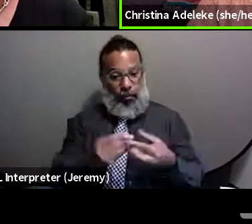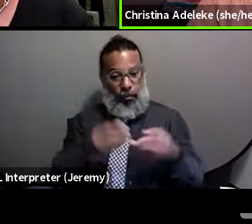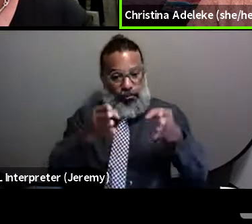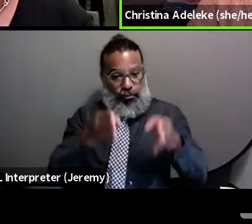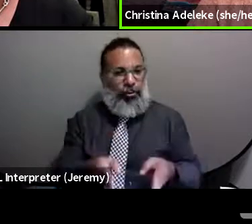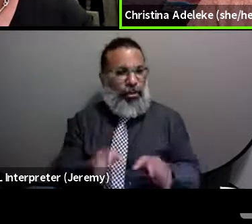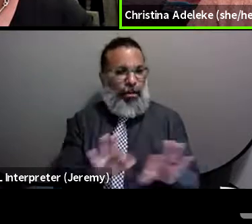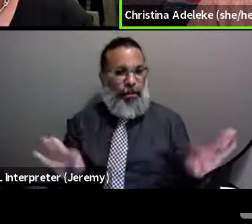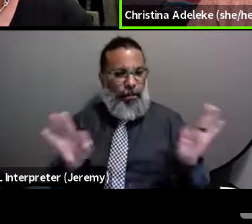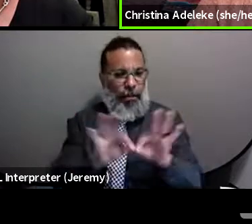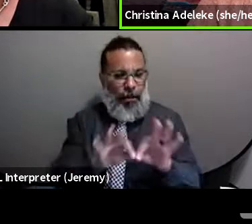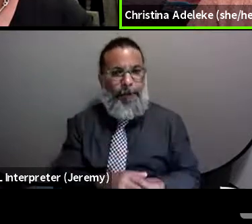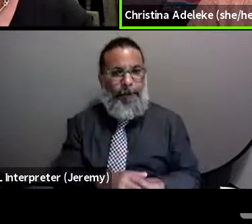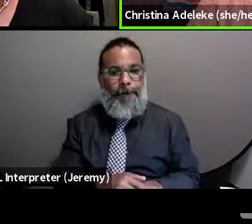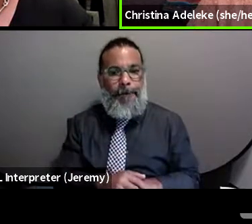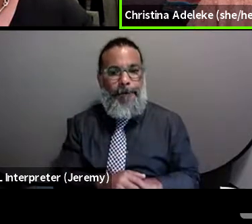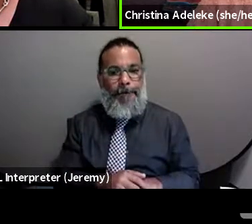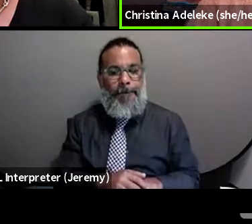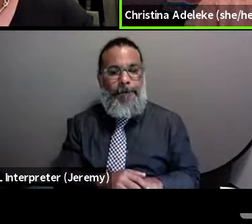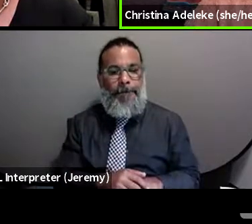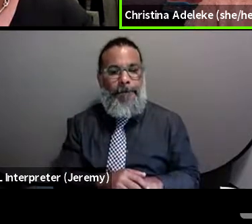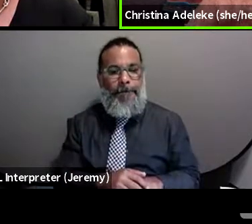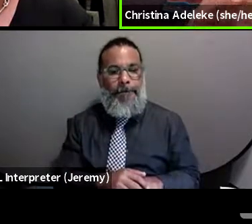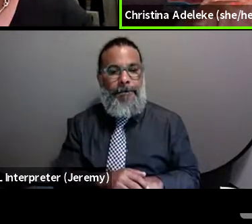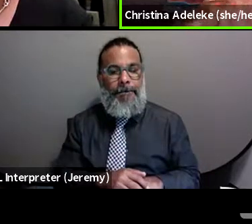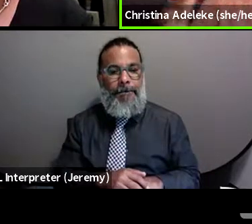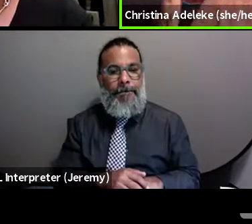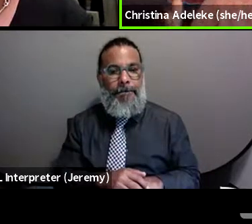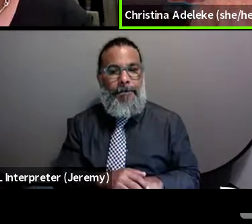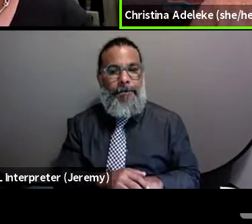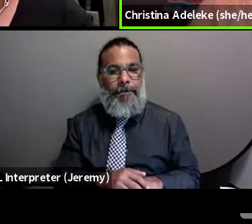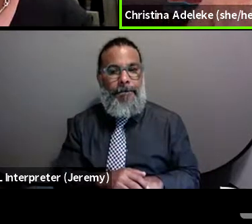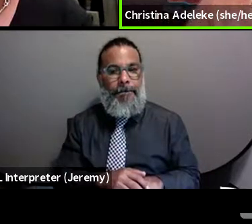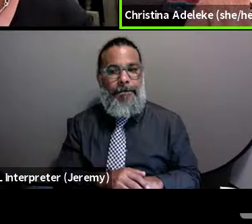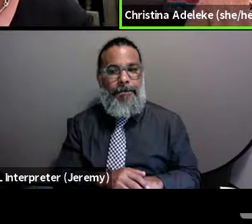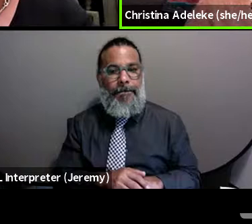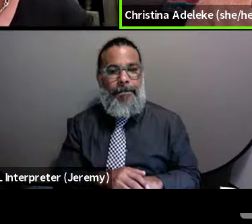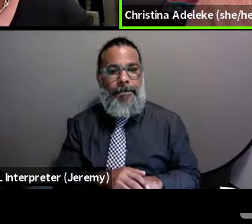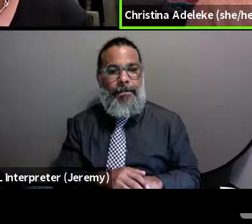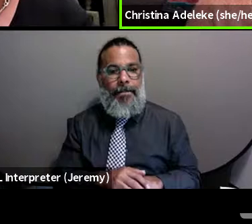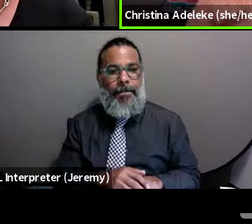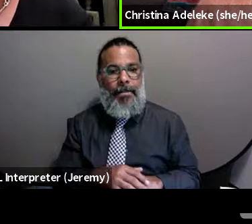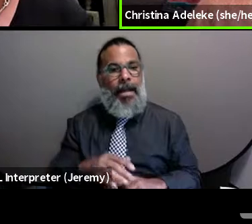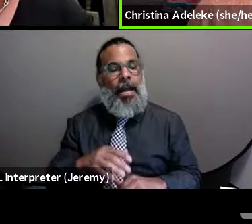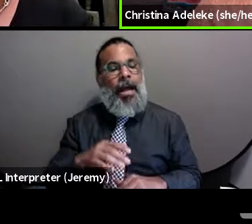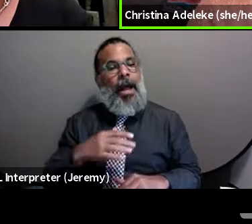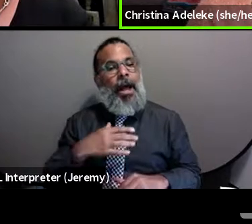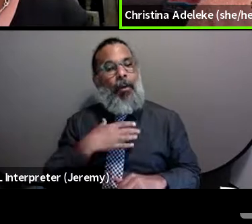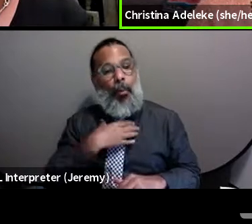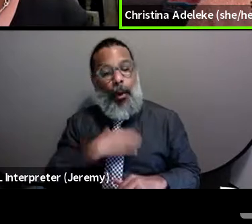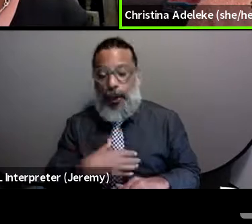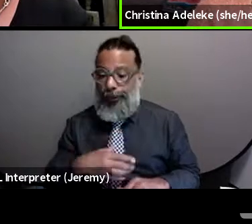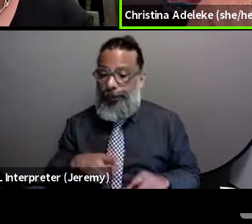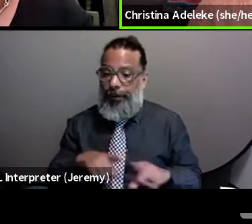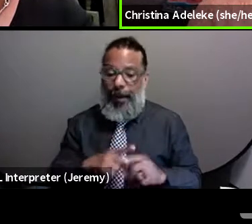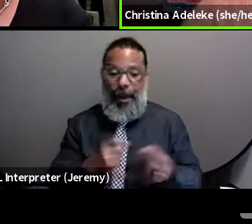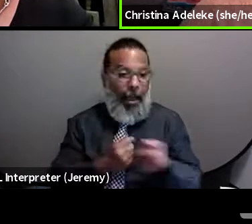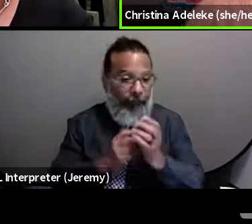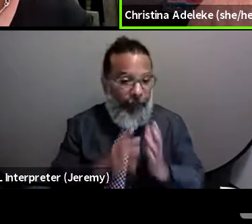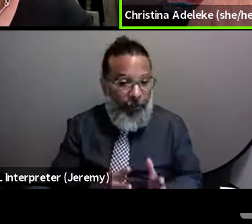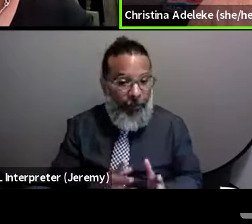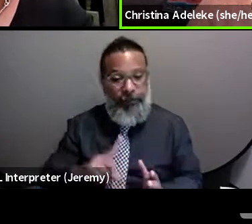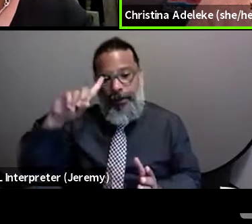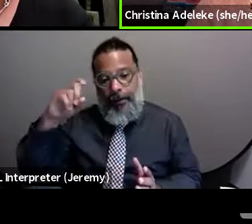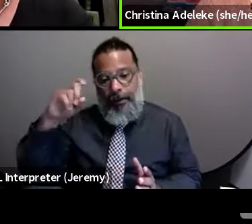that we, you know, as, as advocates, as, you know, government agencies that are tasked